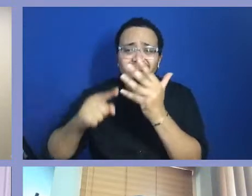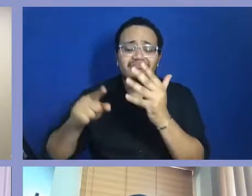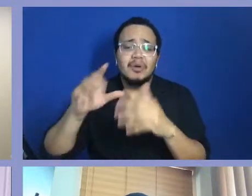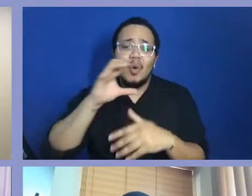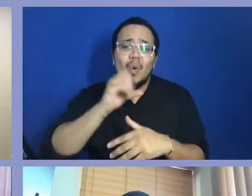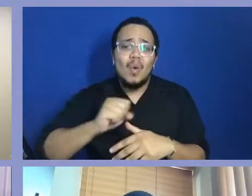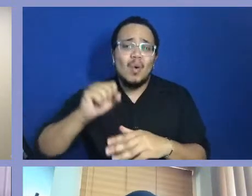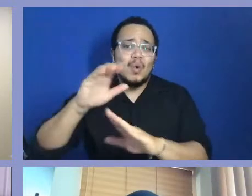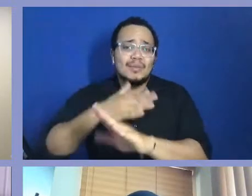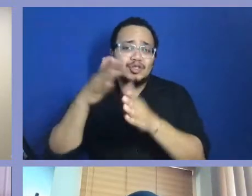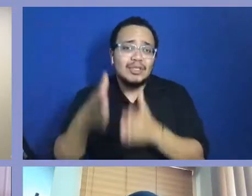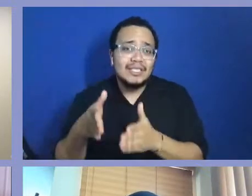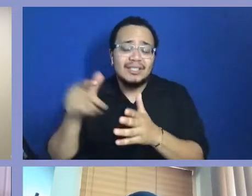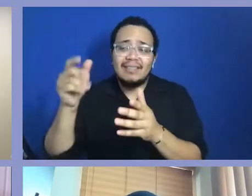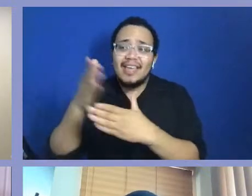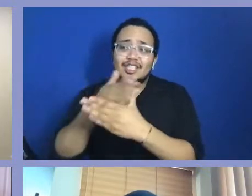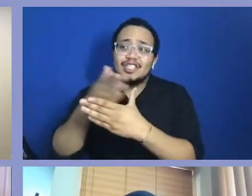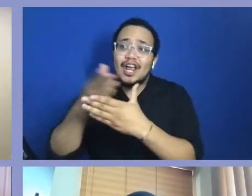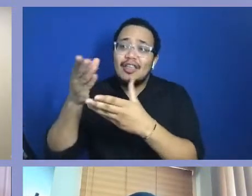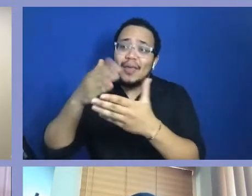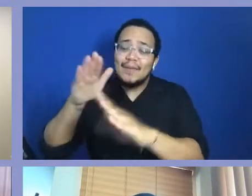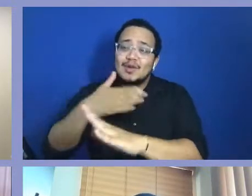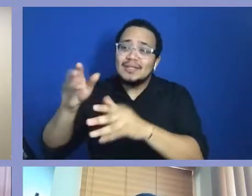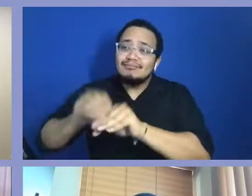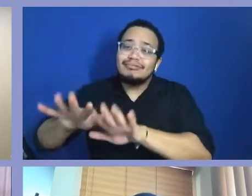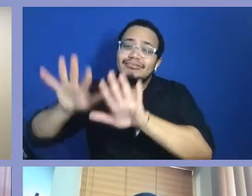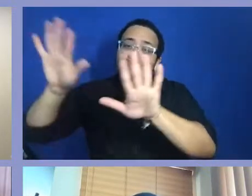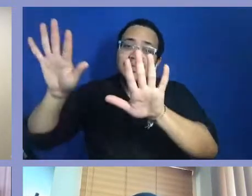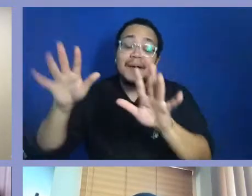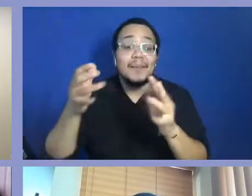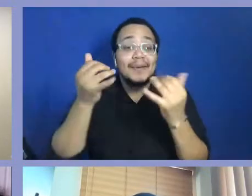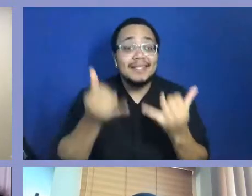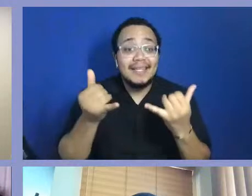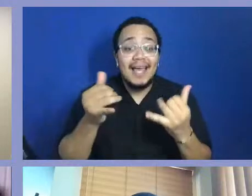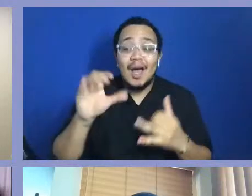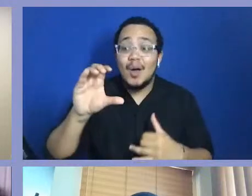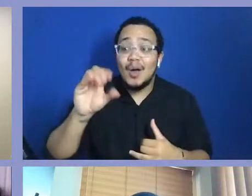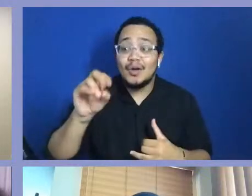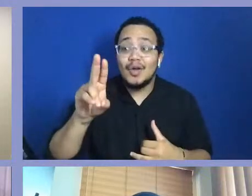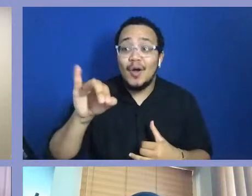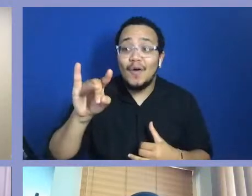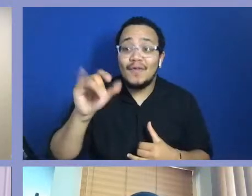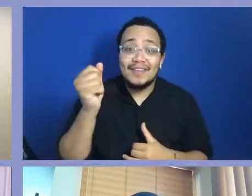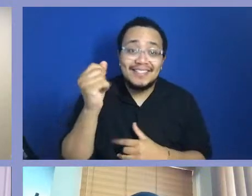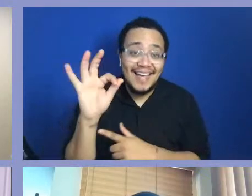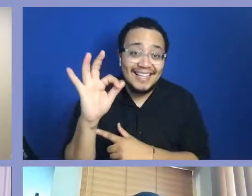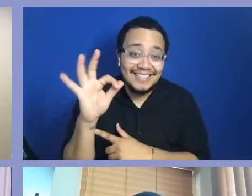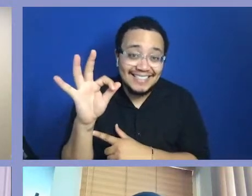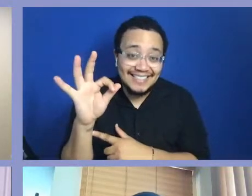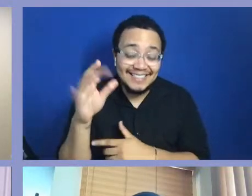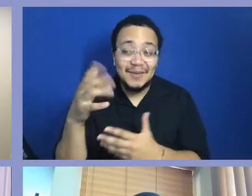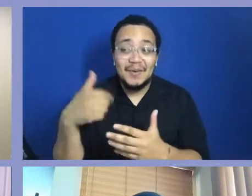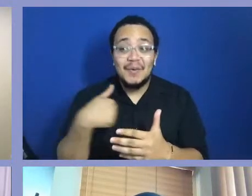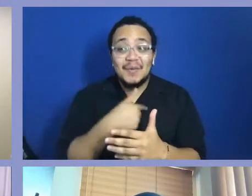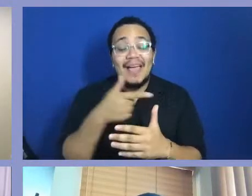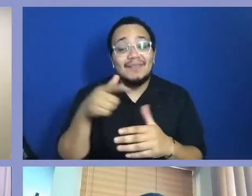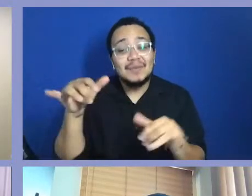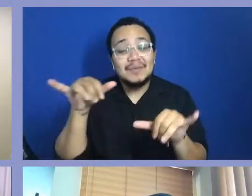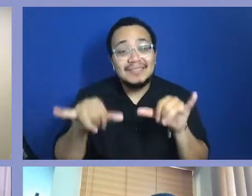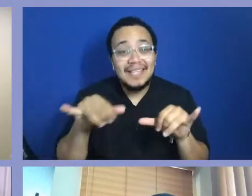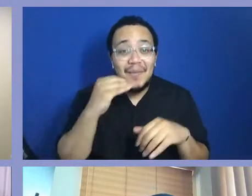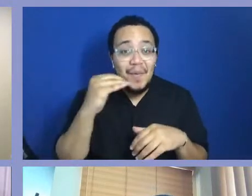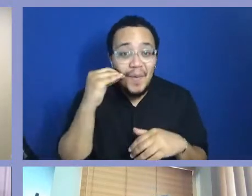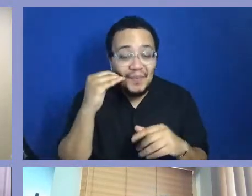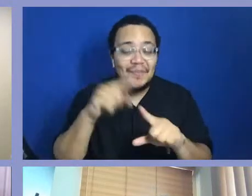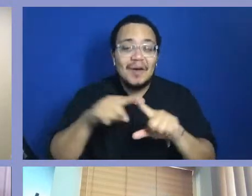now. So we have to hang out with each other and find that secret sauce that nobody knows about, like Mamo sauce, and talk about what it takes to stay